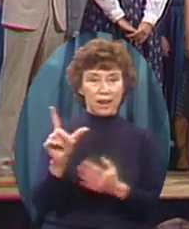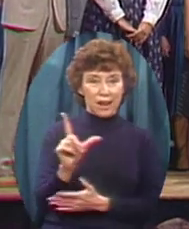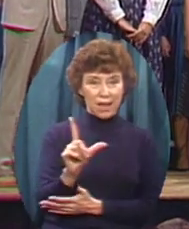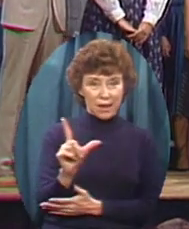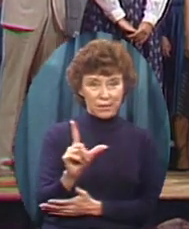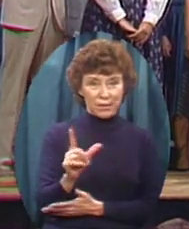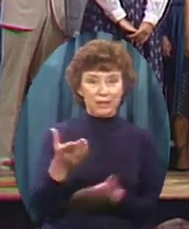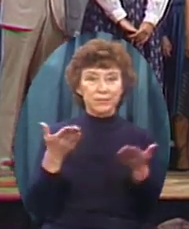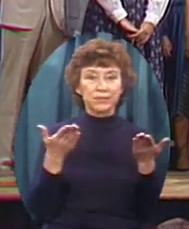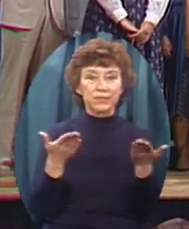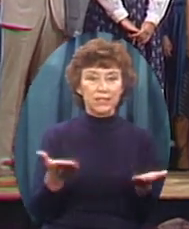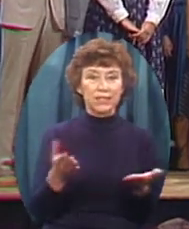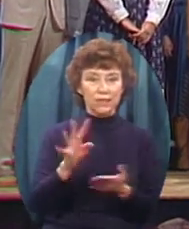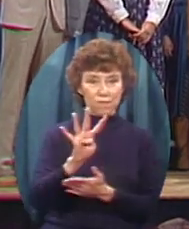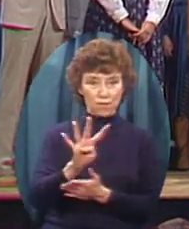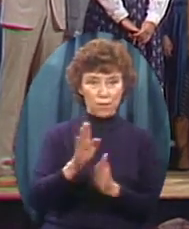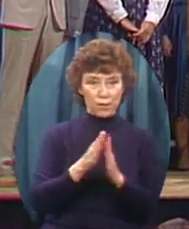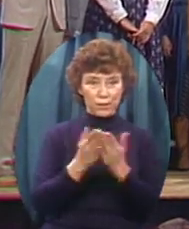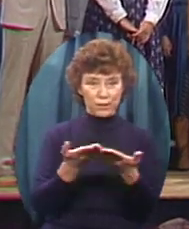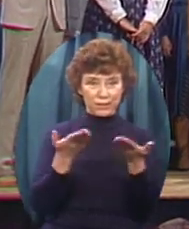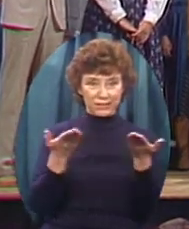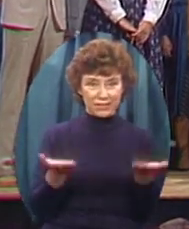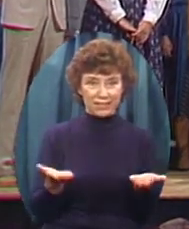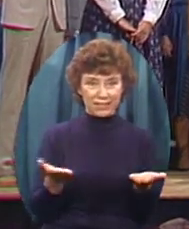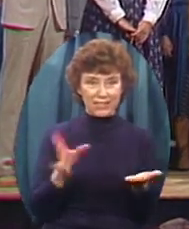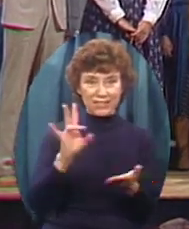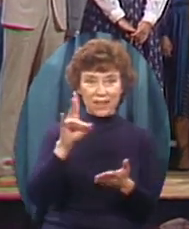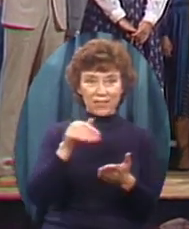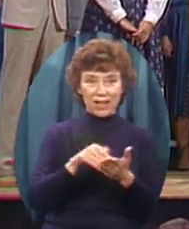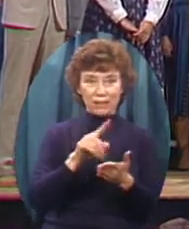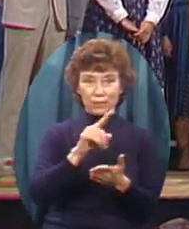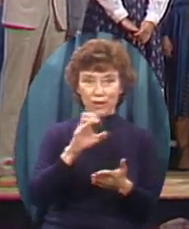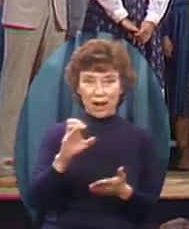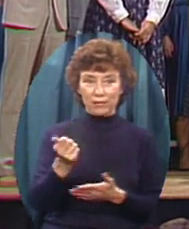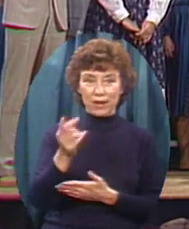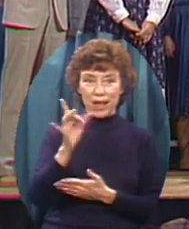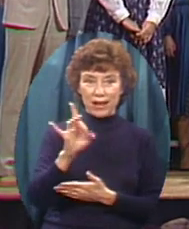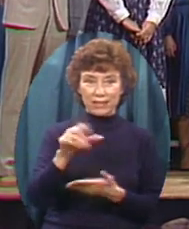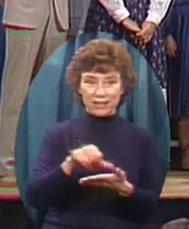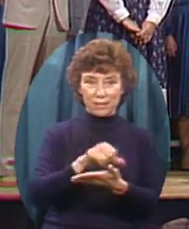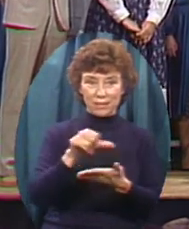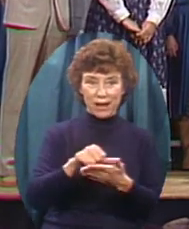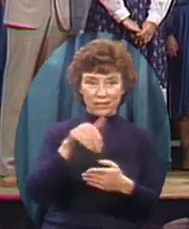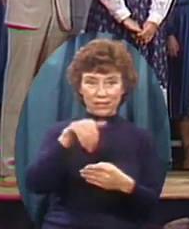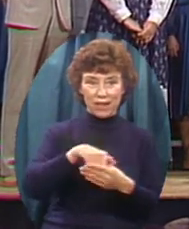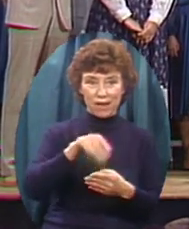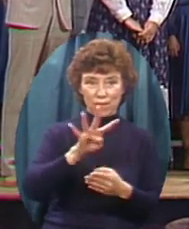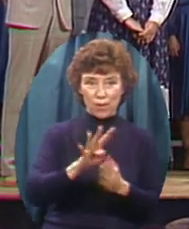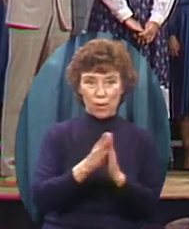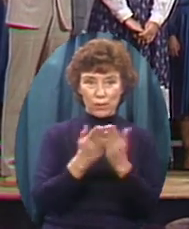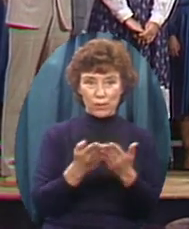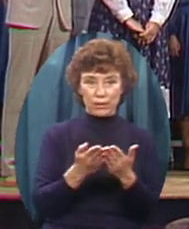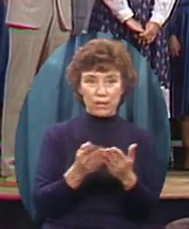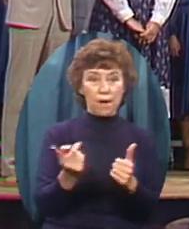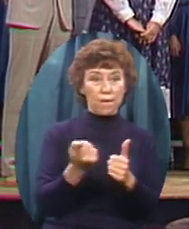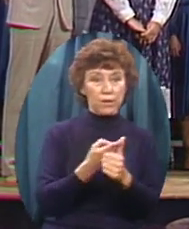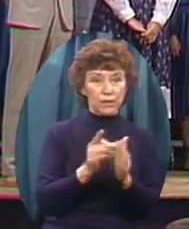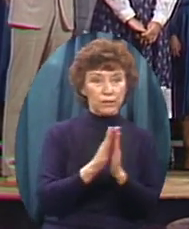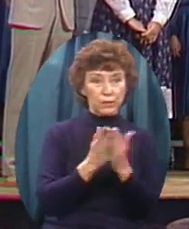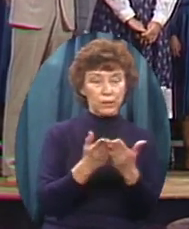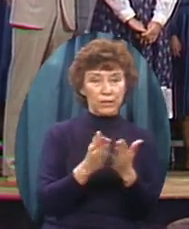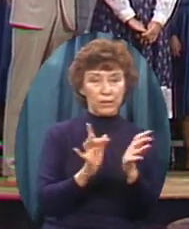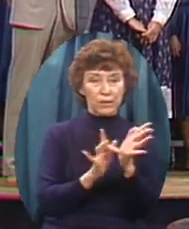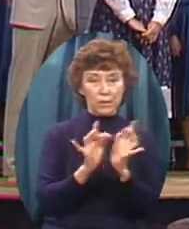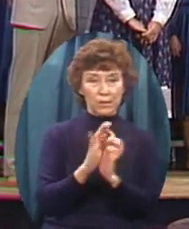be The four books 7,118 pages Book one is The Bible